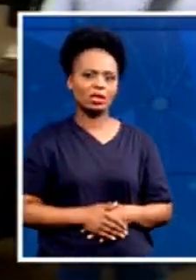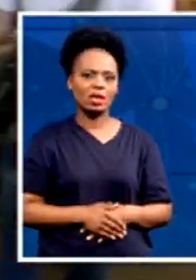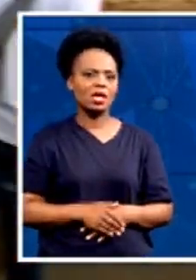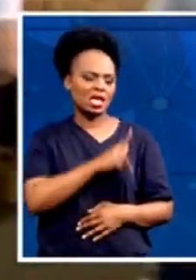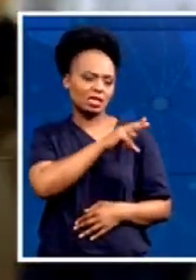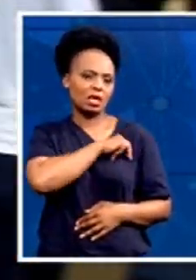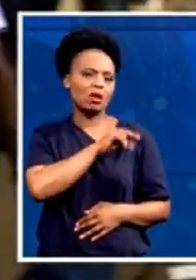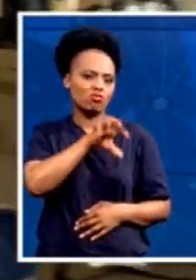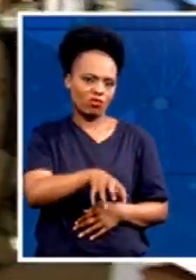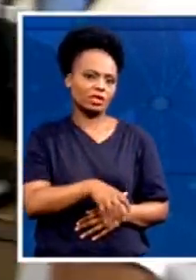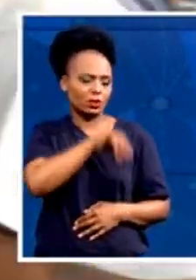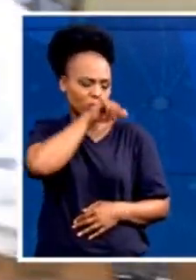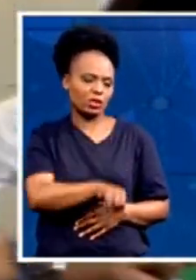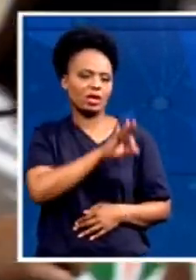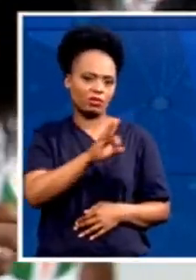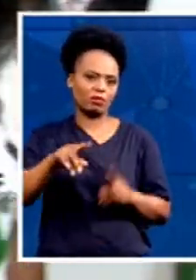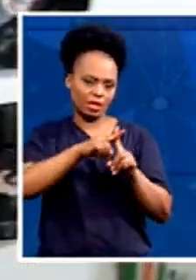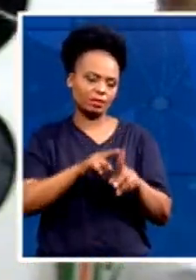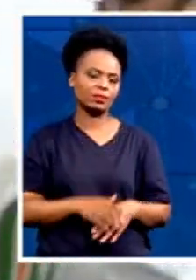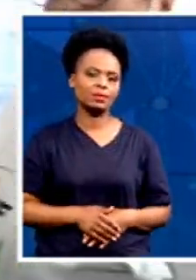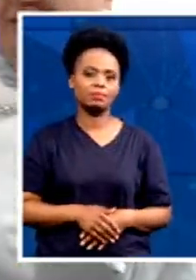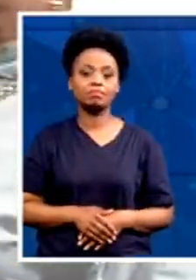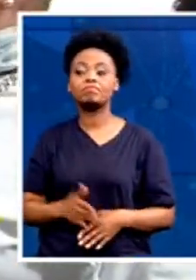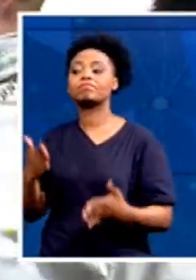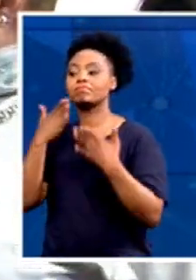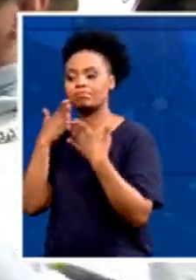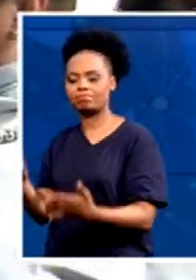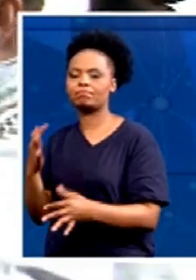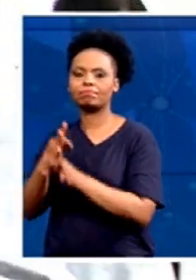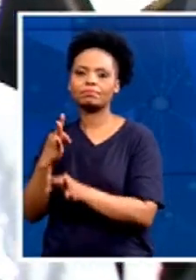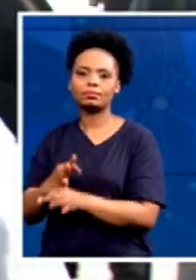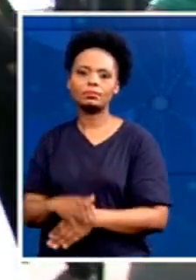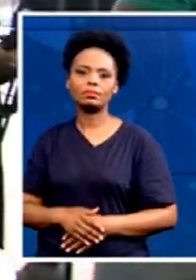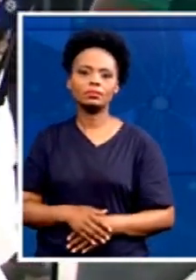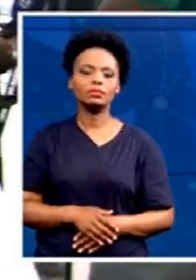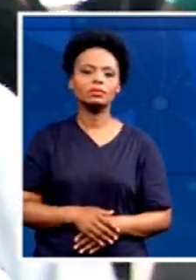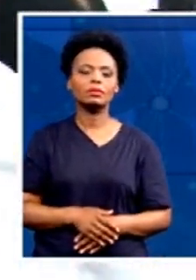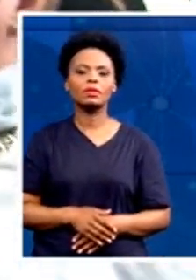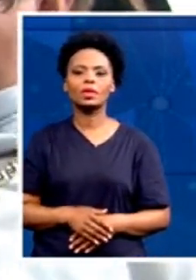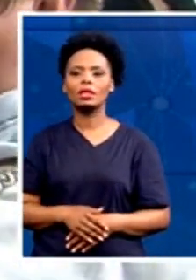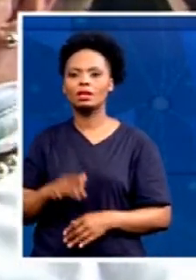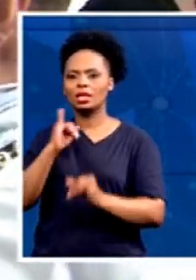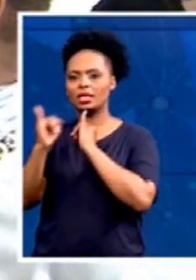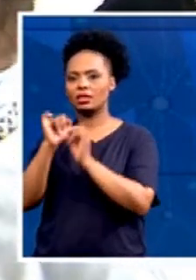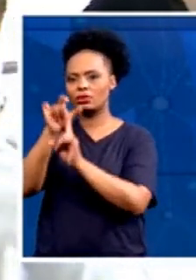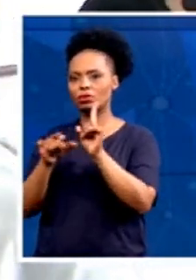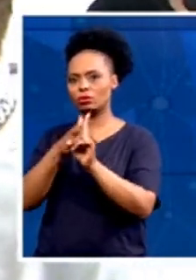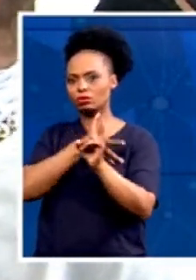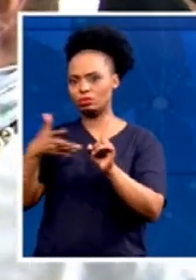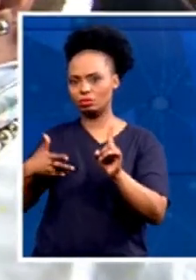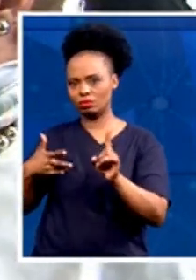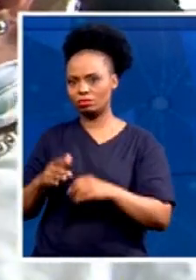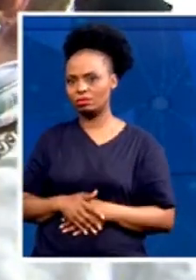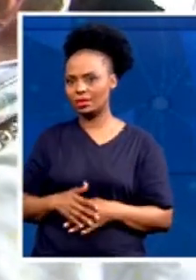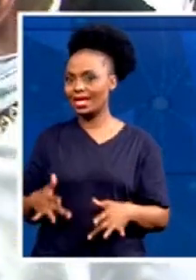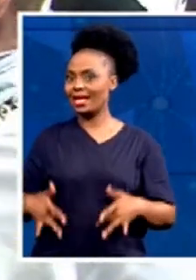Let's just also take this conversation to this lady over here. Ma'am, you're live on SABC. Your name